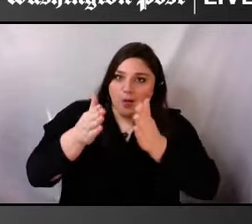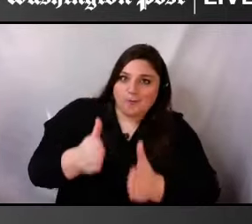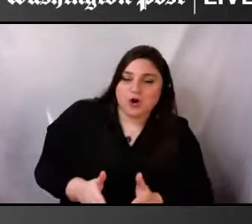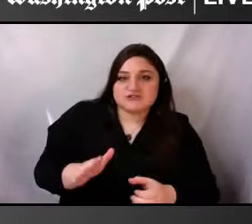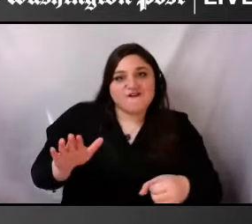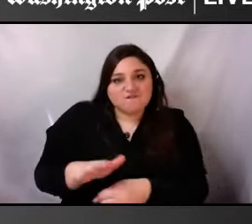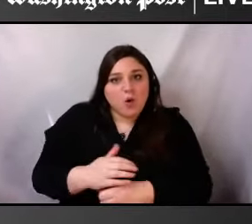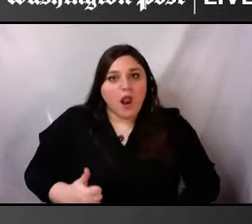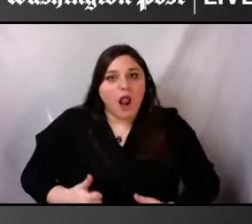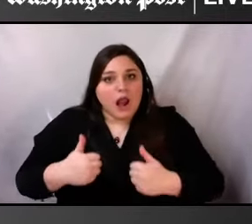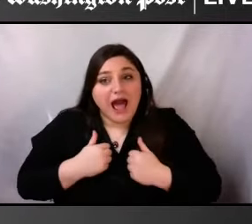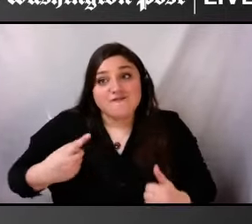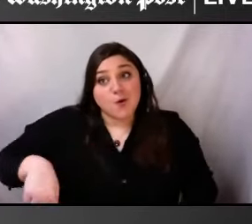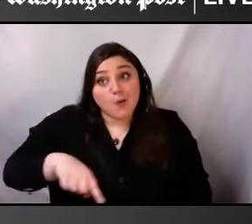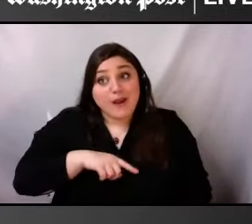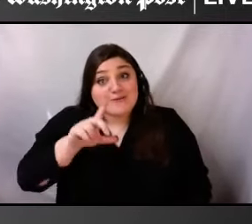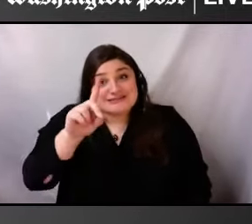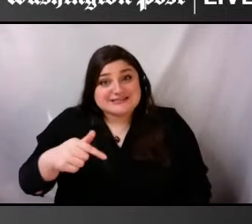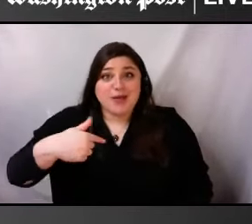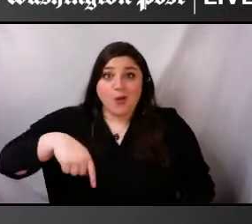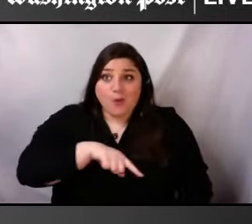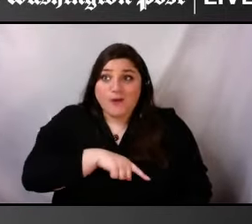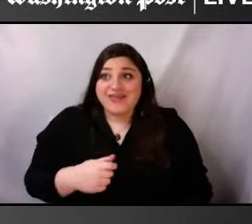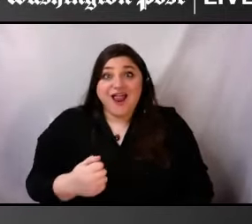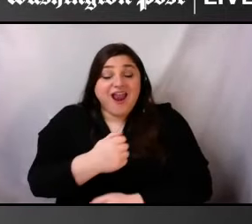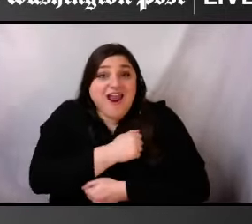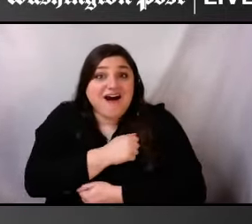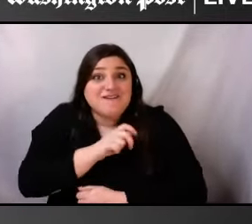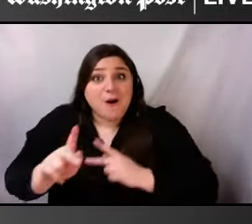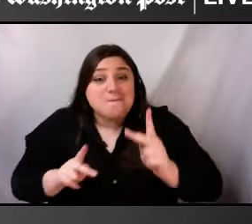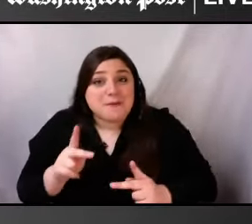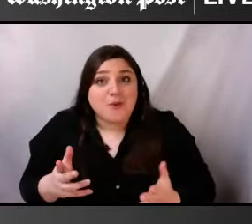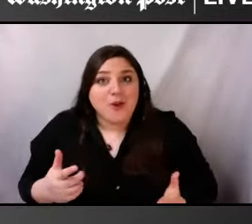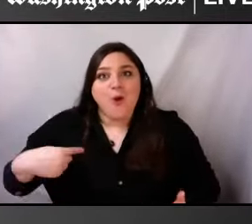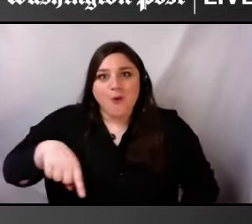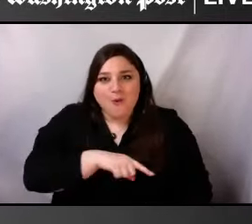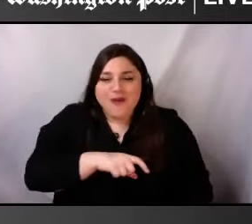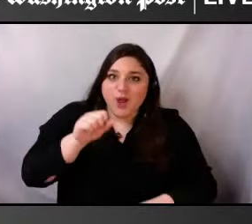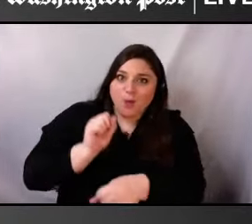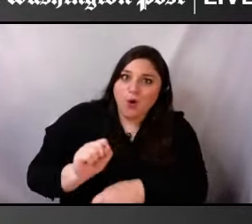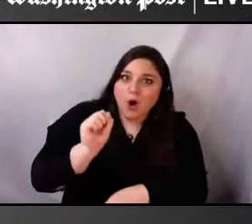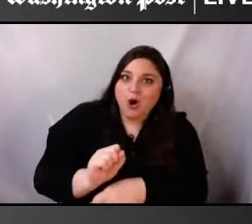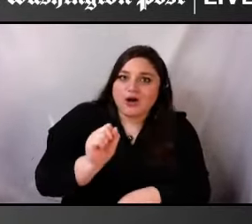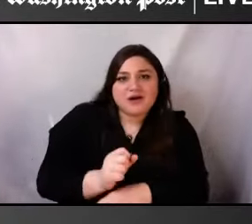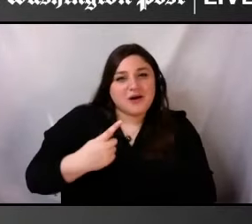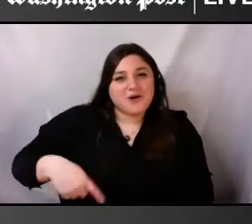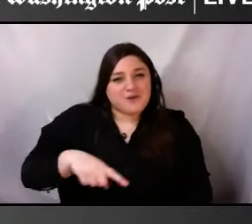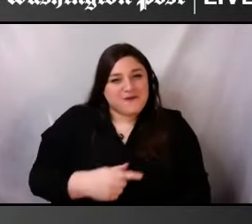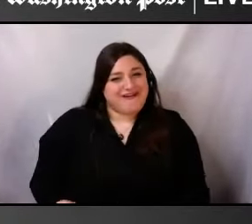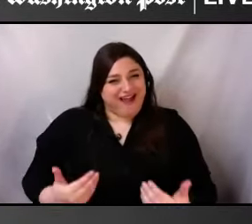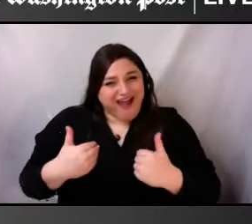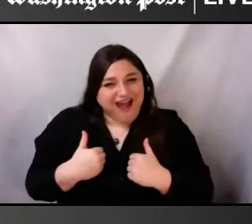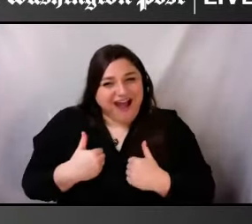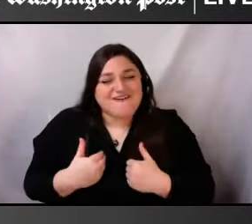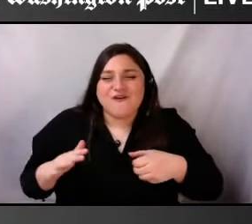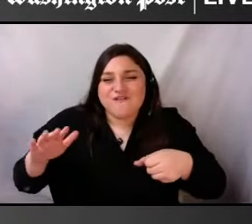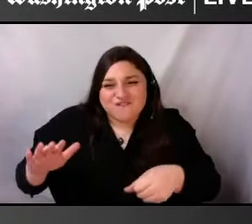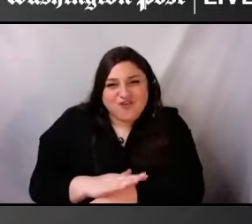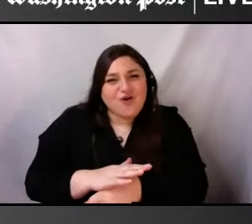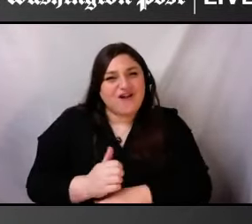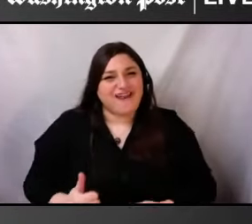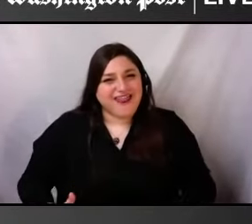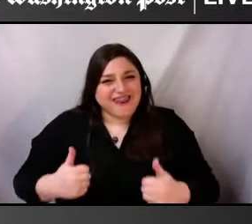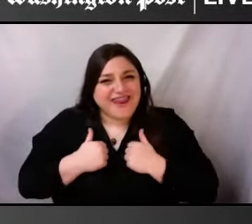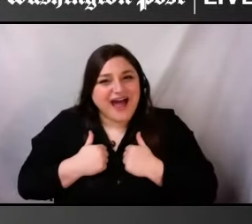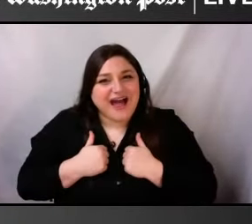work, the fact that we, you know, have full lives that, that really are, that we should be embraced